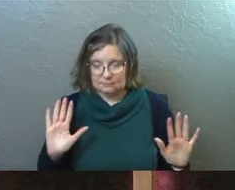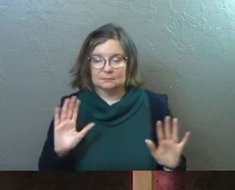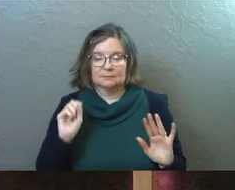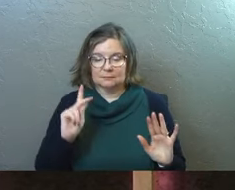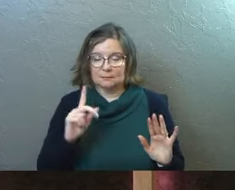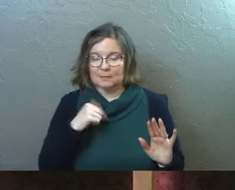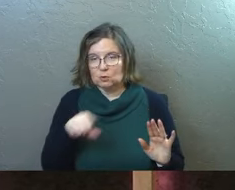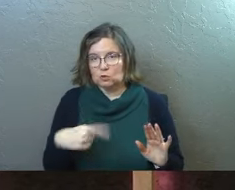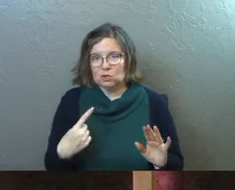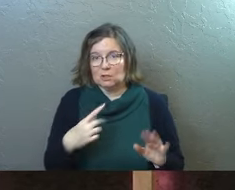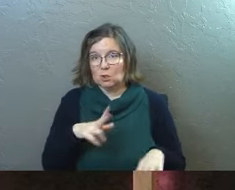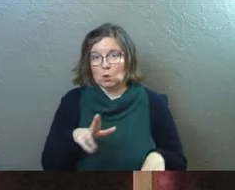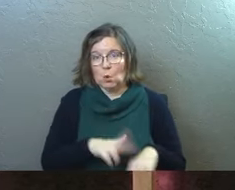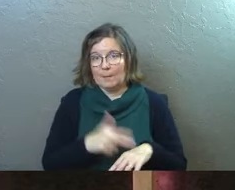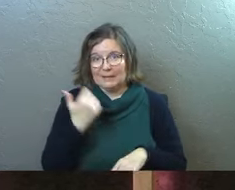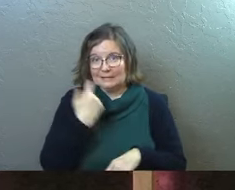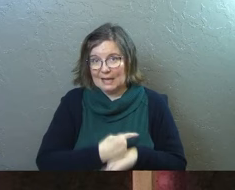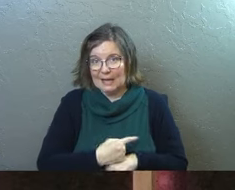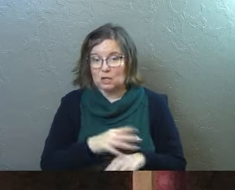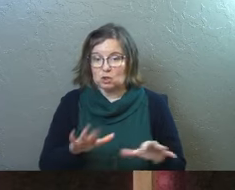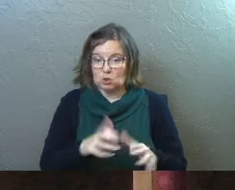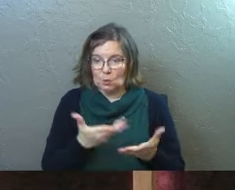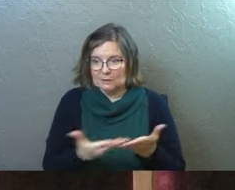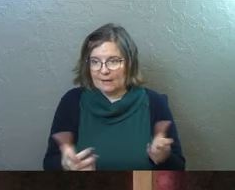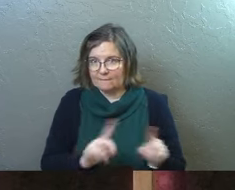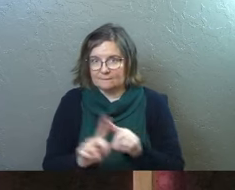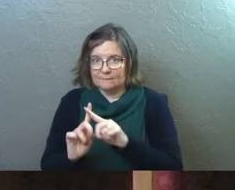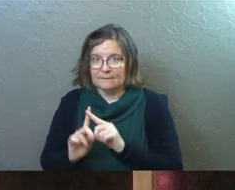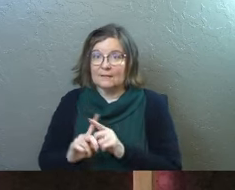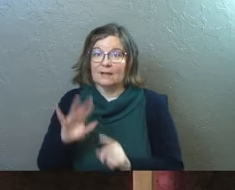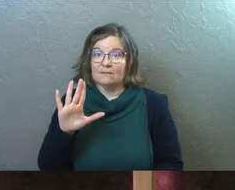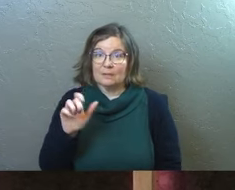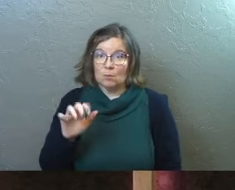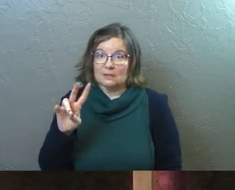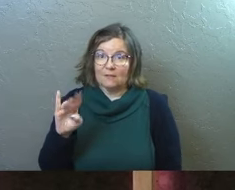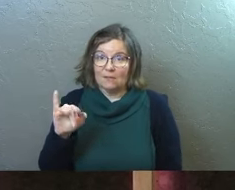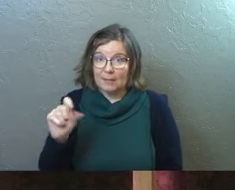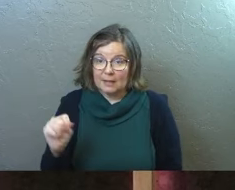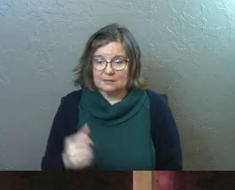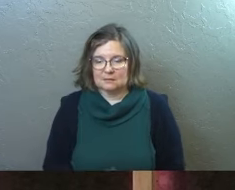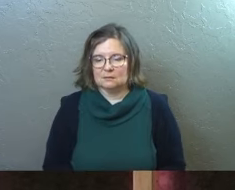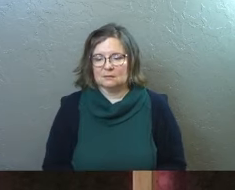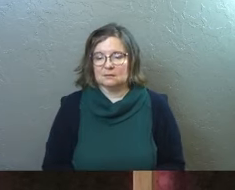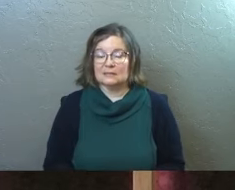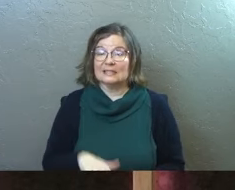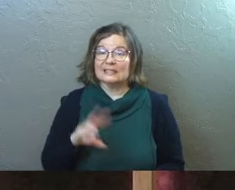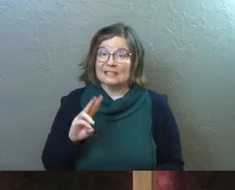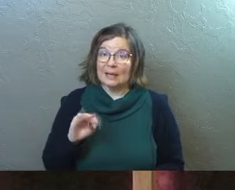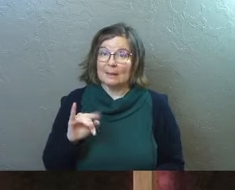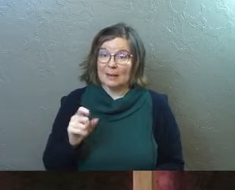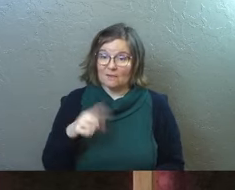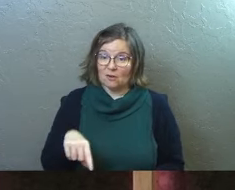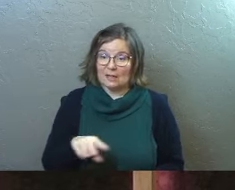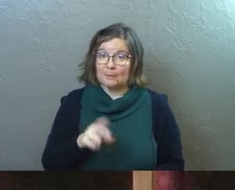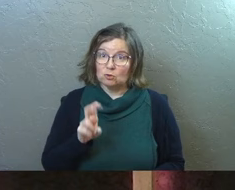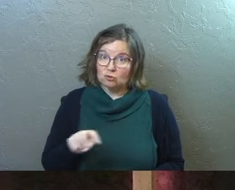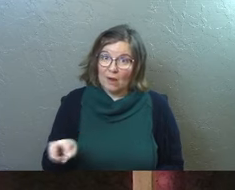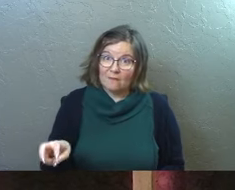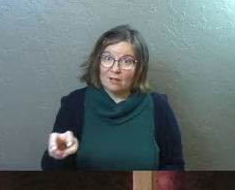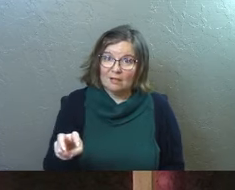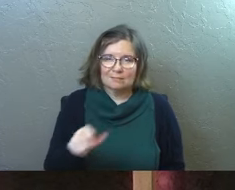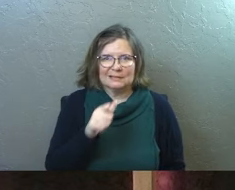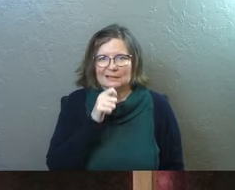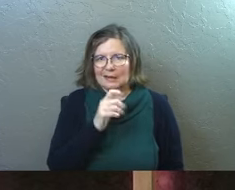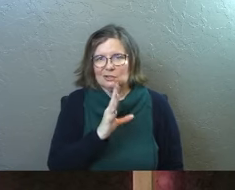Okay. It was just a normal day doing stuff. 5.7 miles, six miles for them to travel.